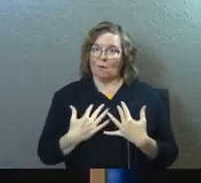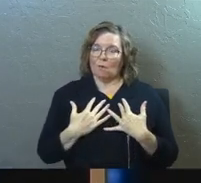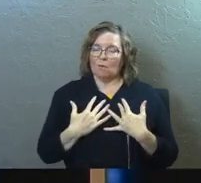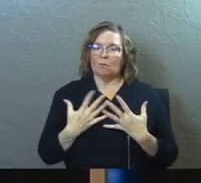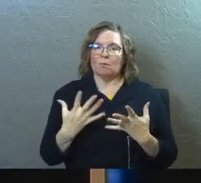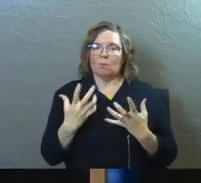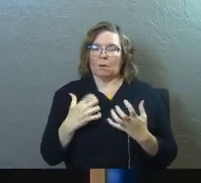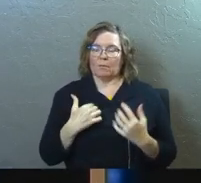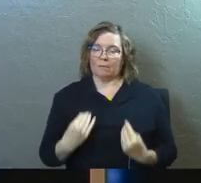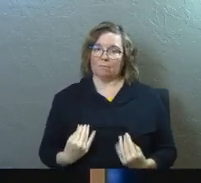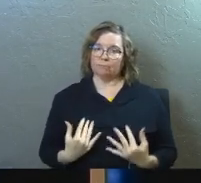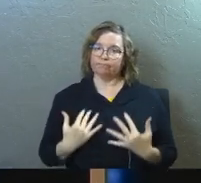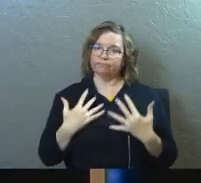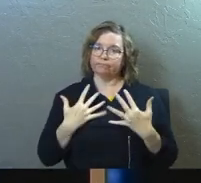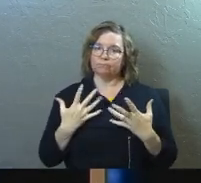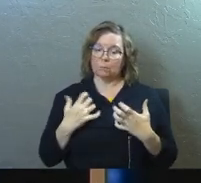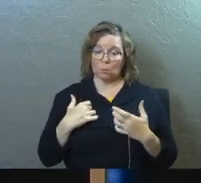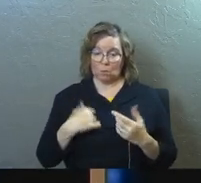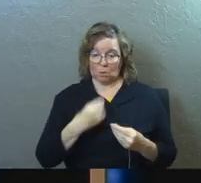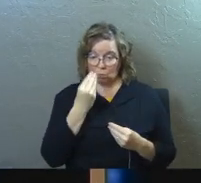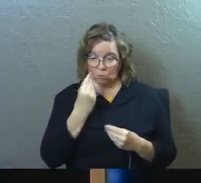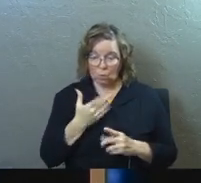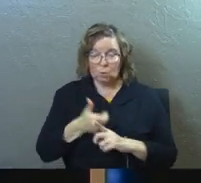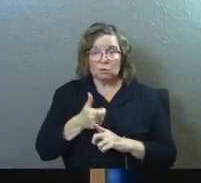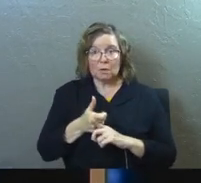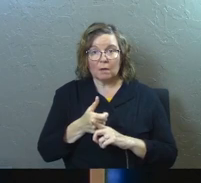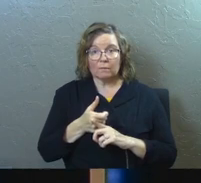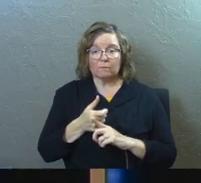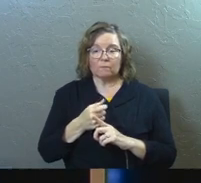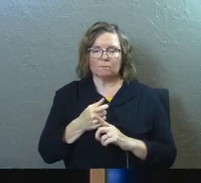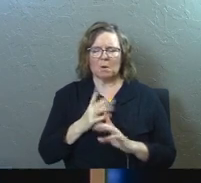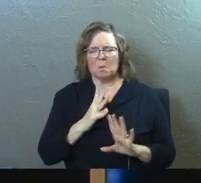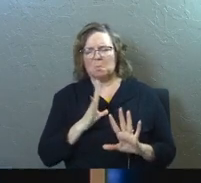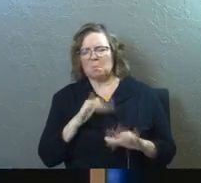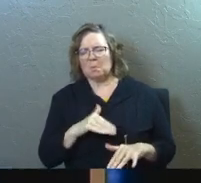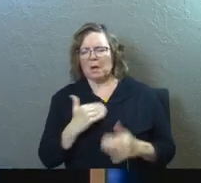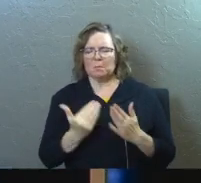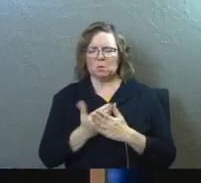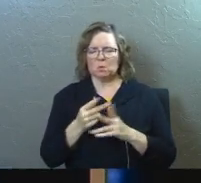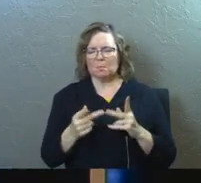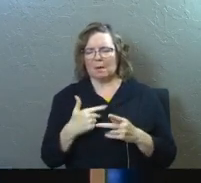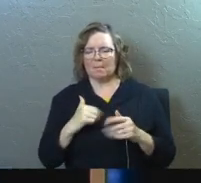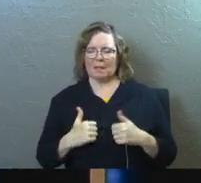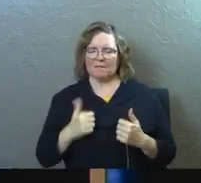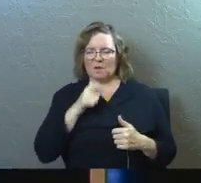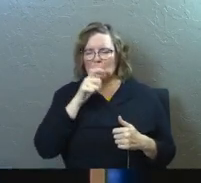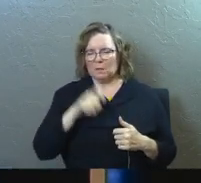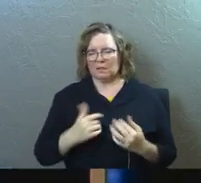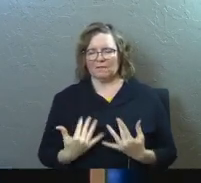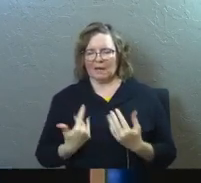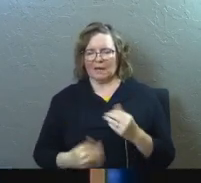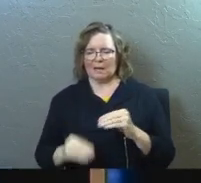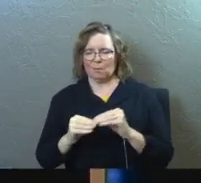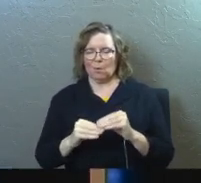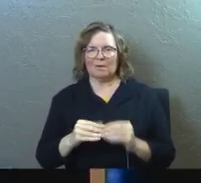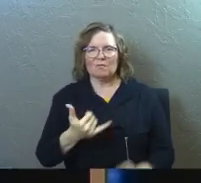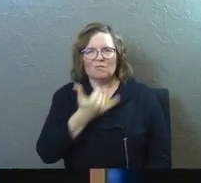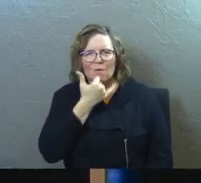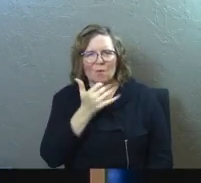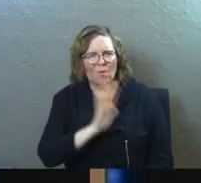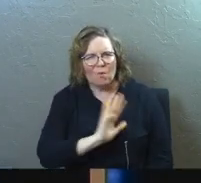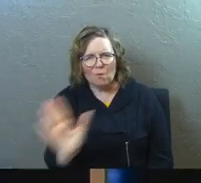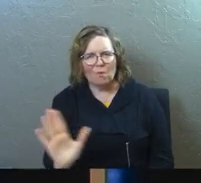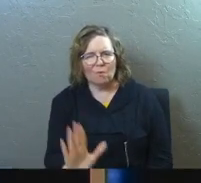You want the fire. What you've told yourself about, it's okay. I'm in a new spot in my life and I don't need the fire anymore is wrong.